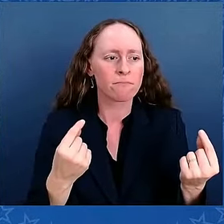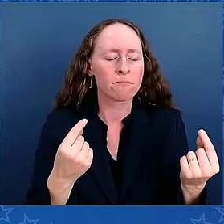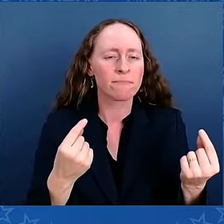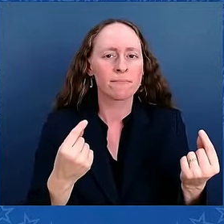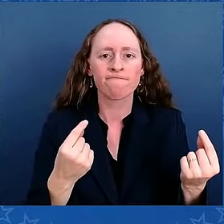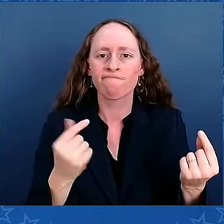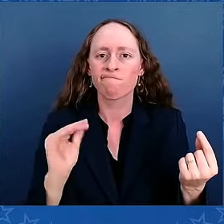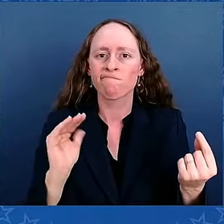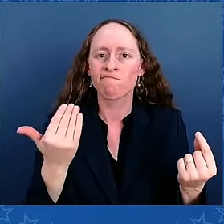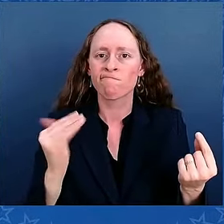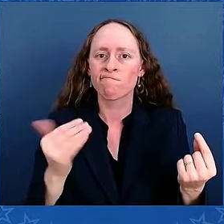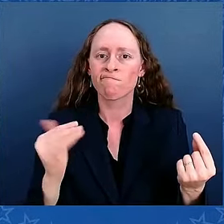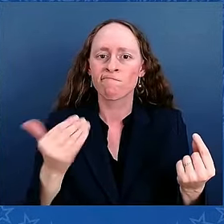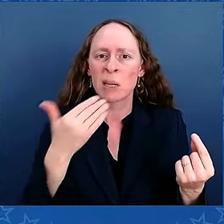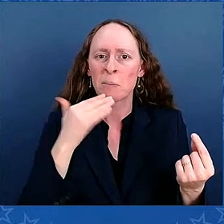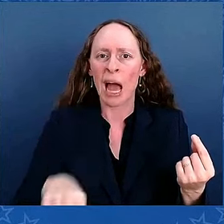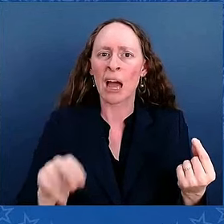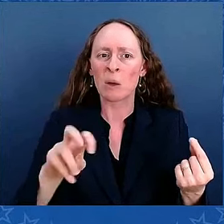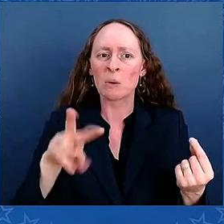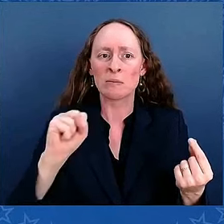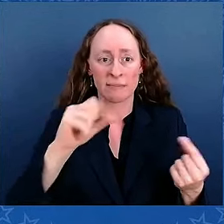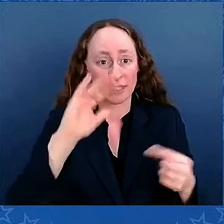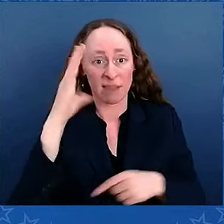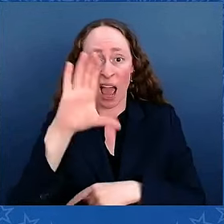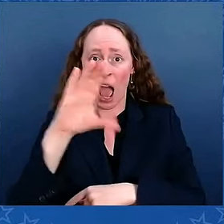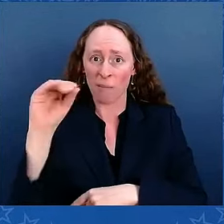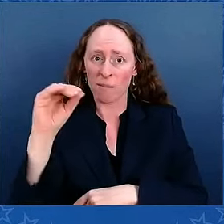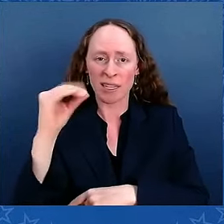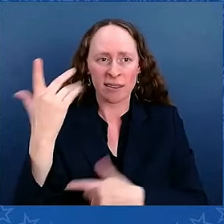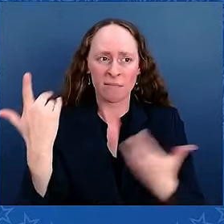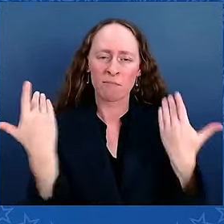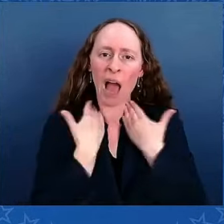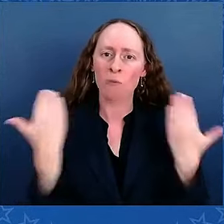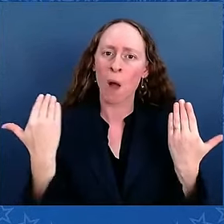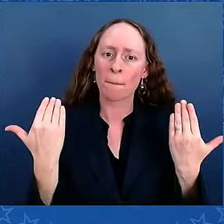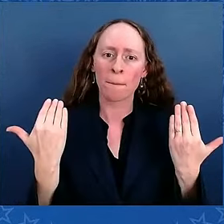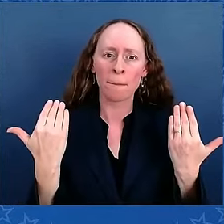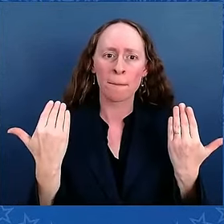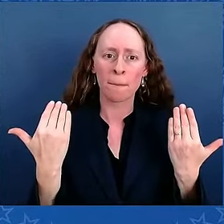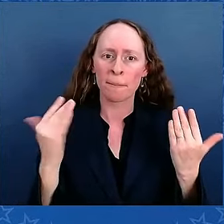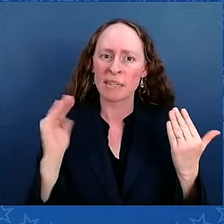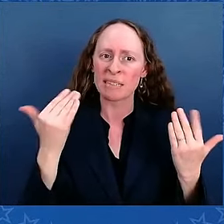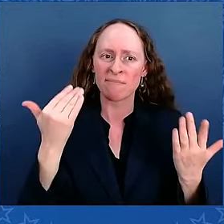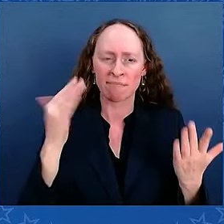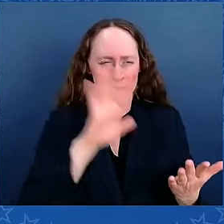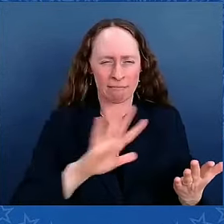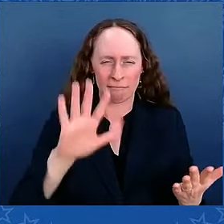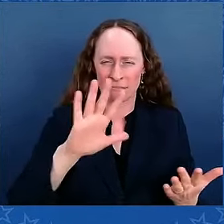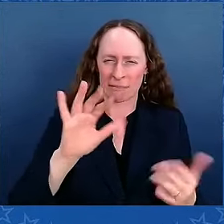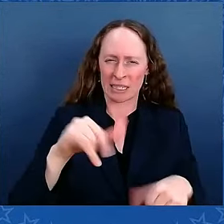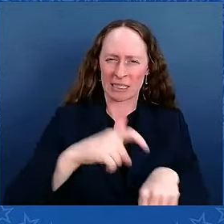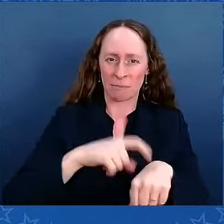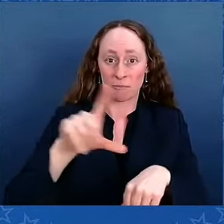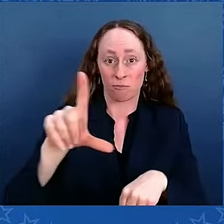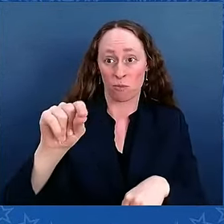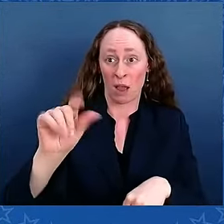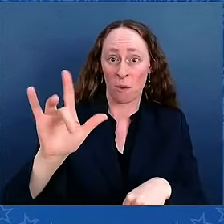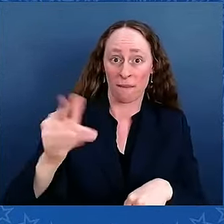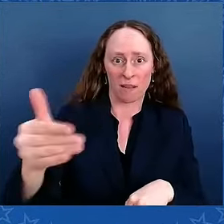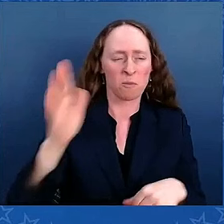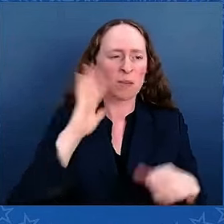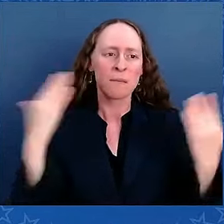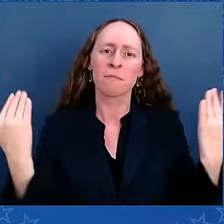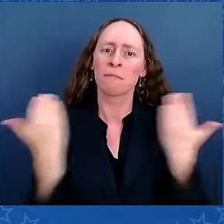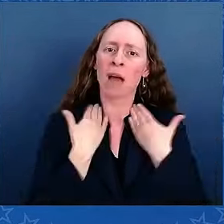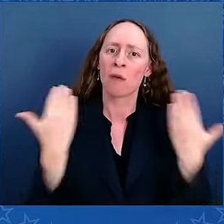in late 2025 or early 2026, and the only chance of fixing that was to get the Butch Lewis Act passed.